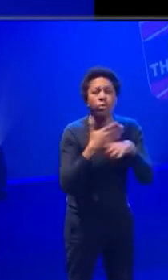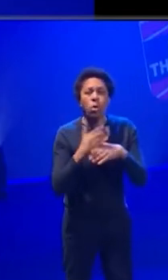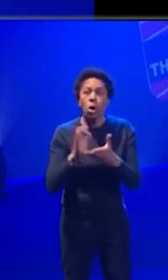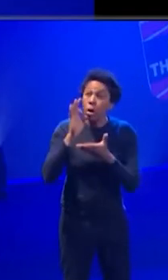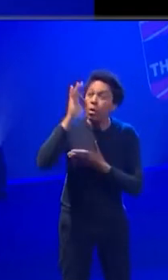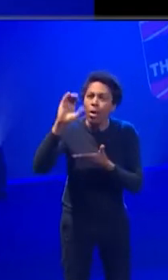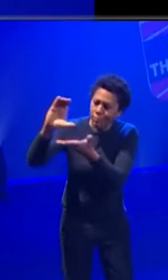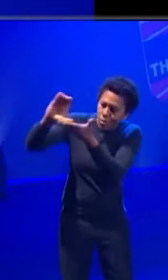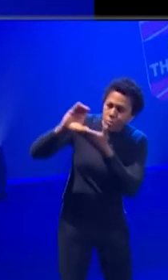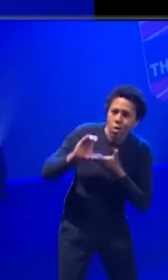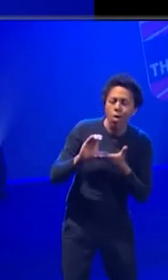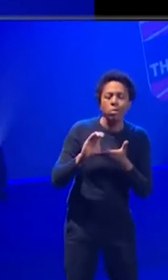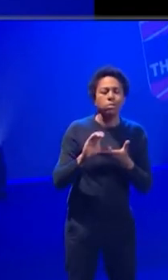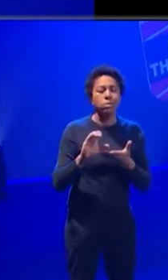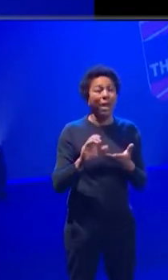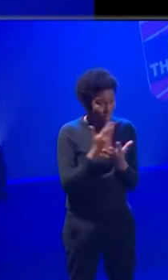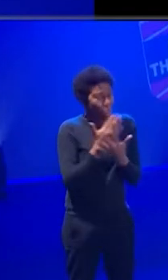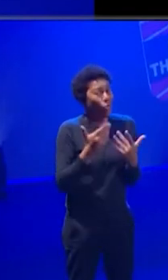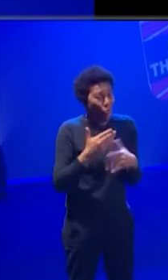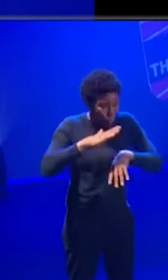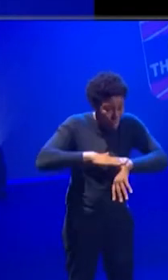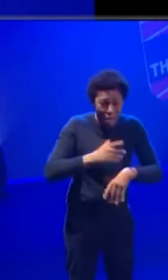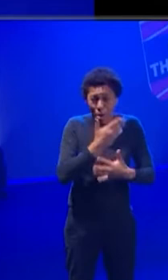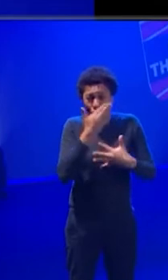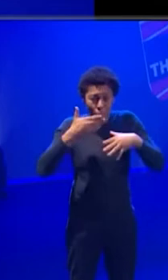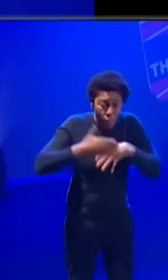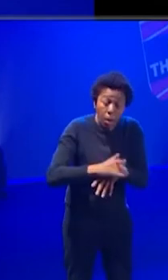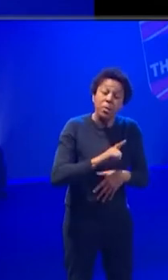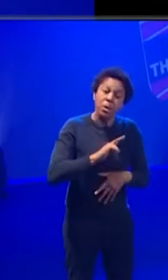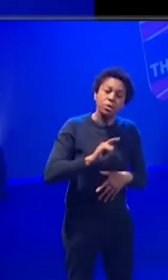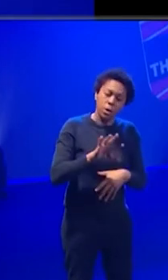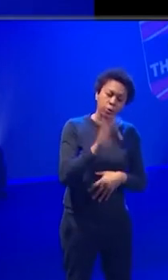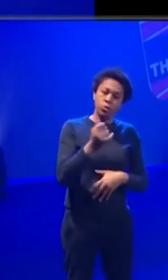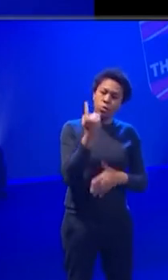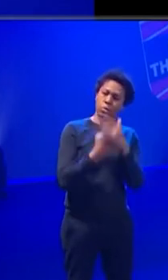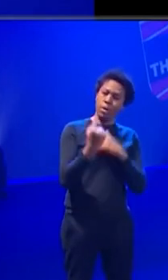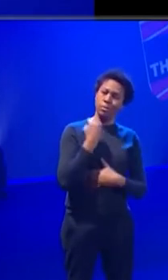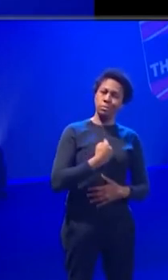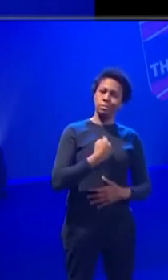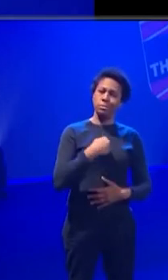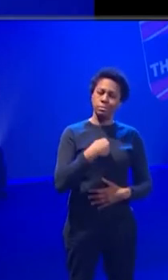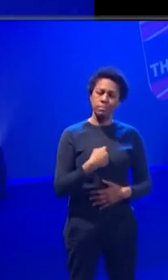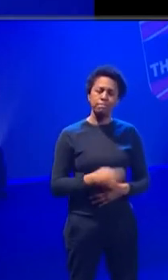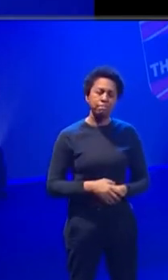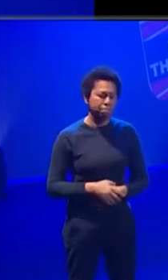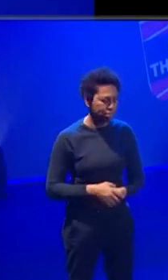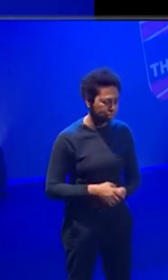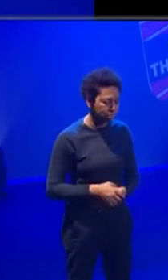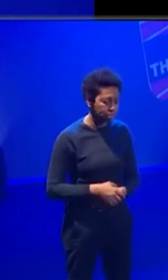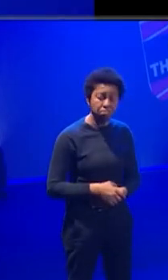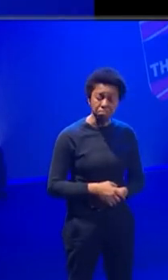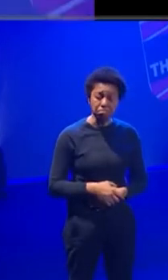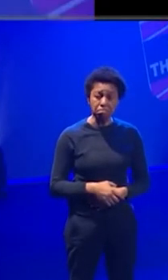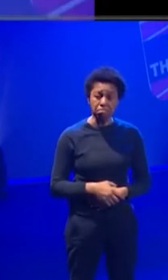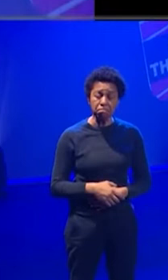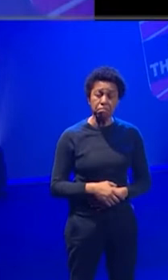grants and all the rest of it. And that's a big chunk of my work because I've chosen to kind of just be completely independent.